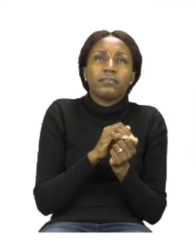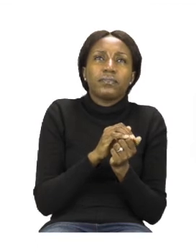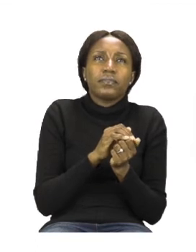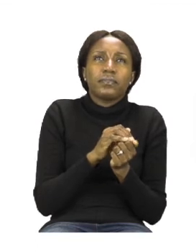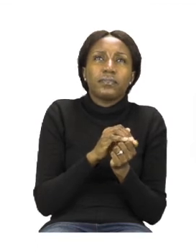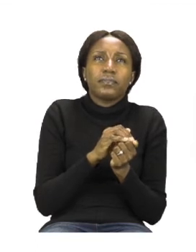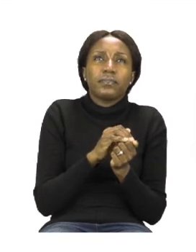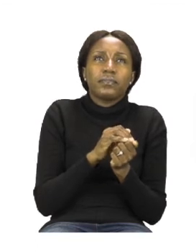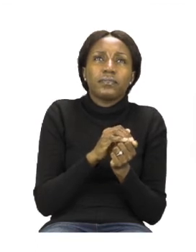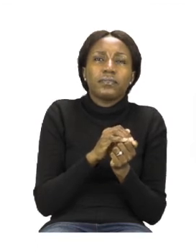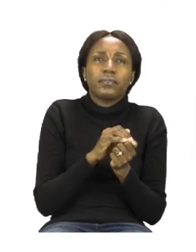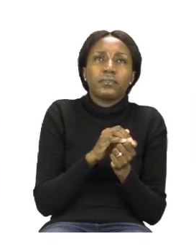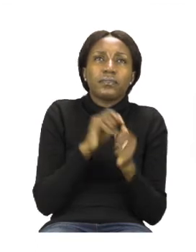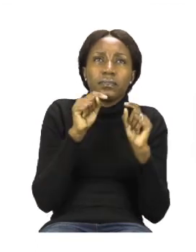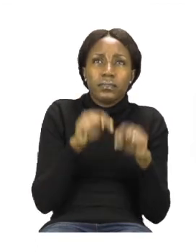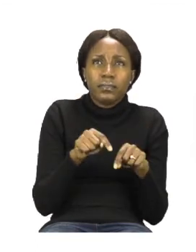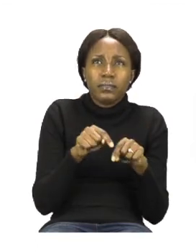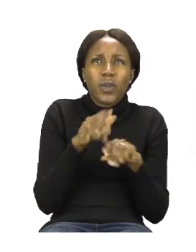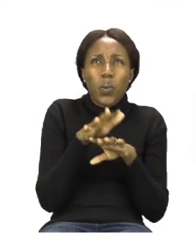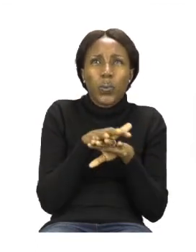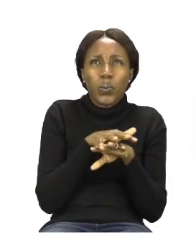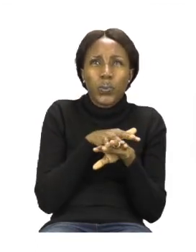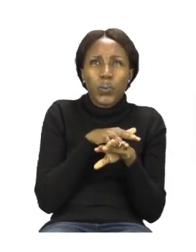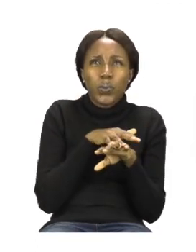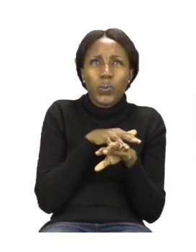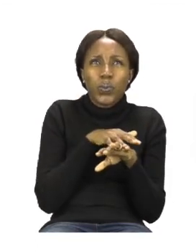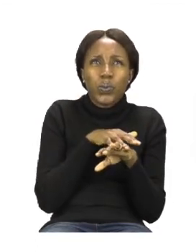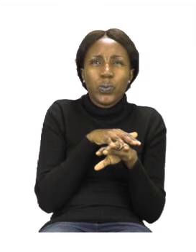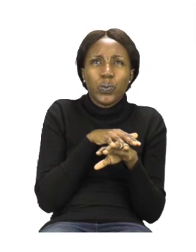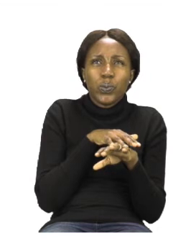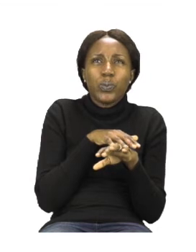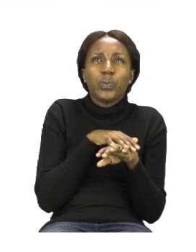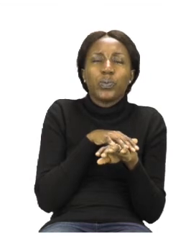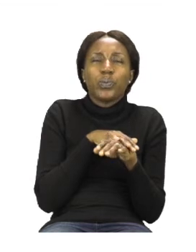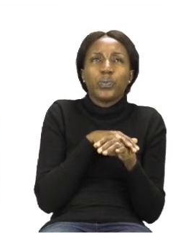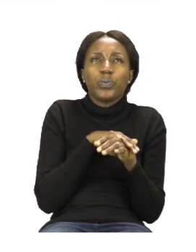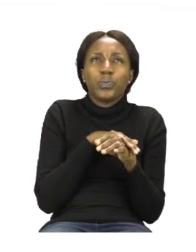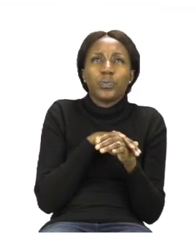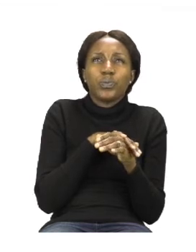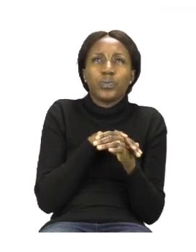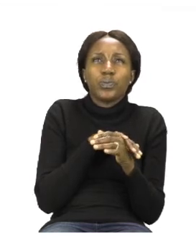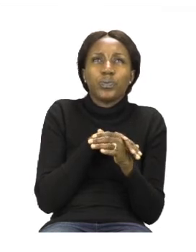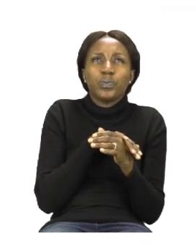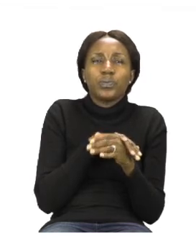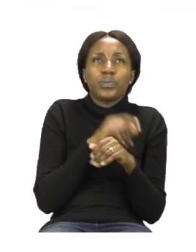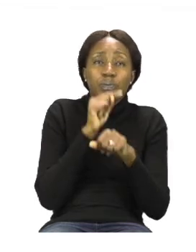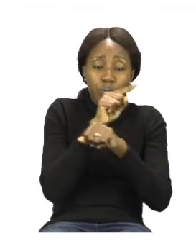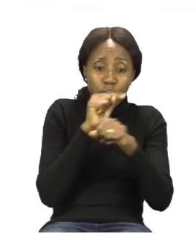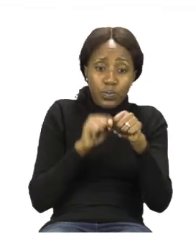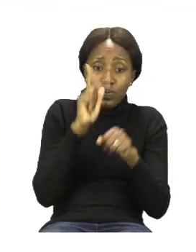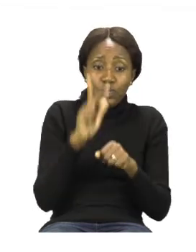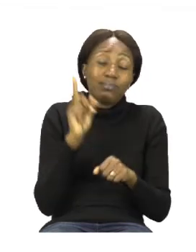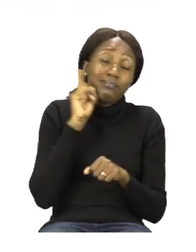Now we're going to say it slowly, but this time clapping our hands as we go. Are you ready?